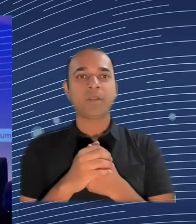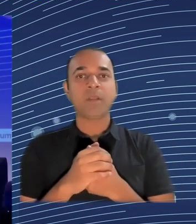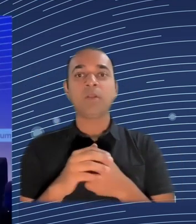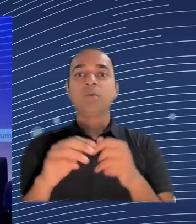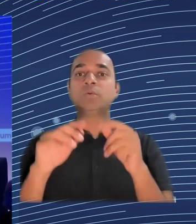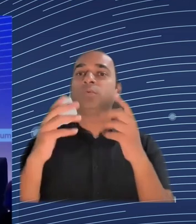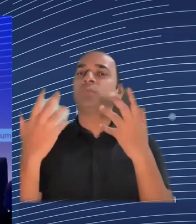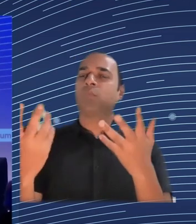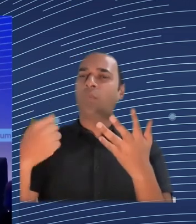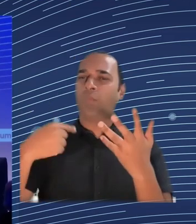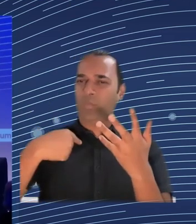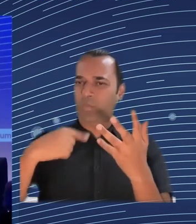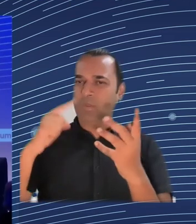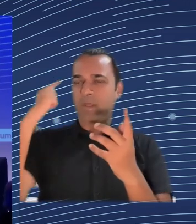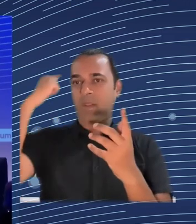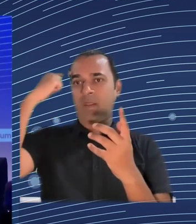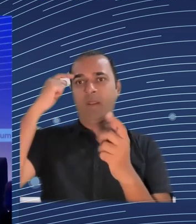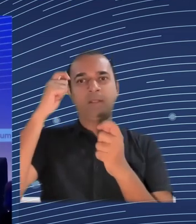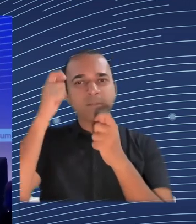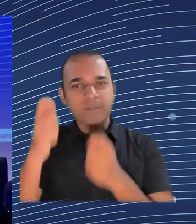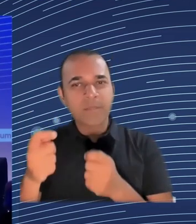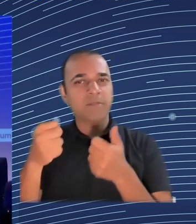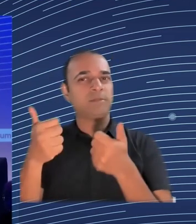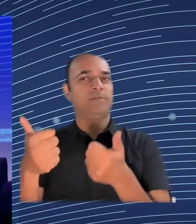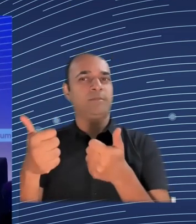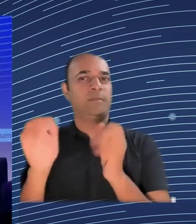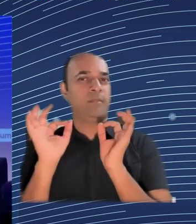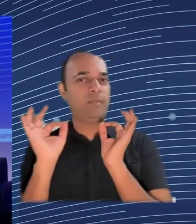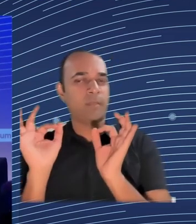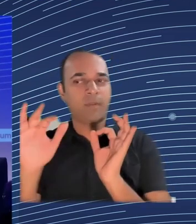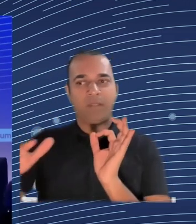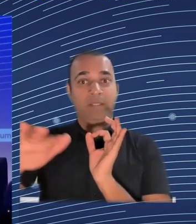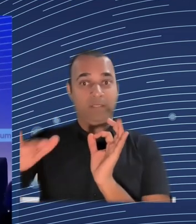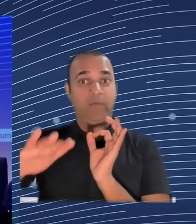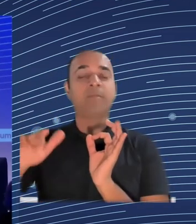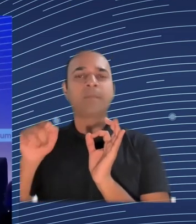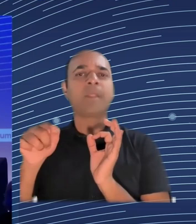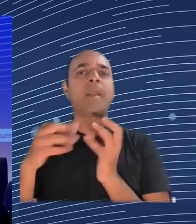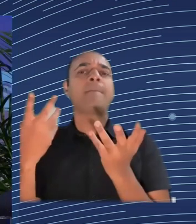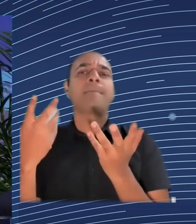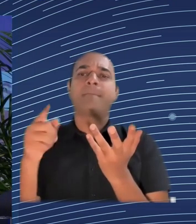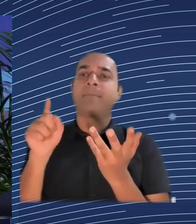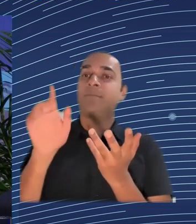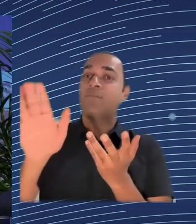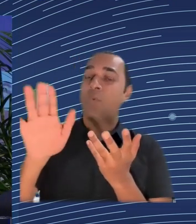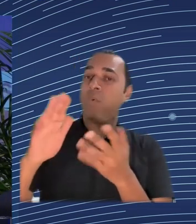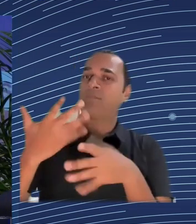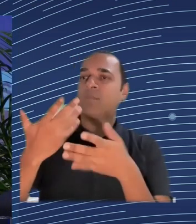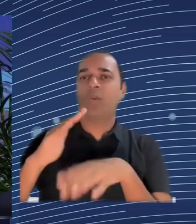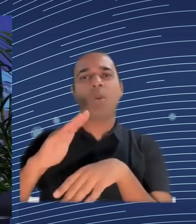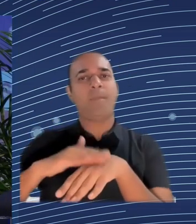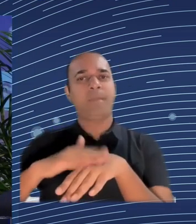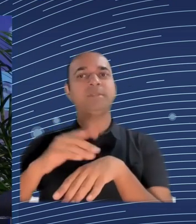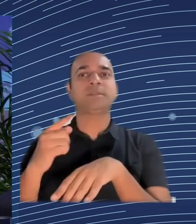Europe? A Europe that is closer to its citizens? How do we choose a more connected Europe? Can we eliminate that? It's